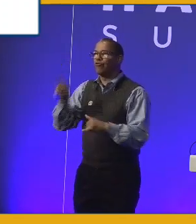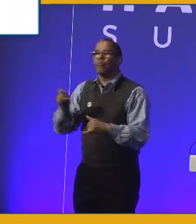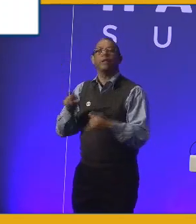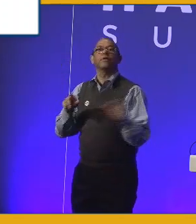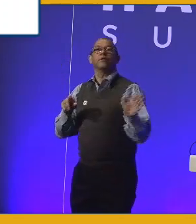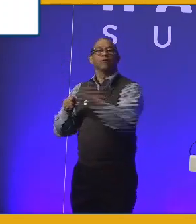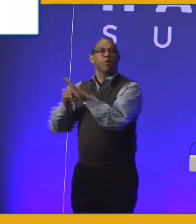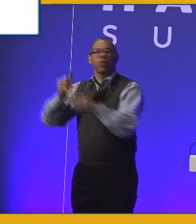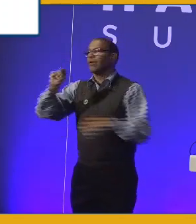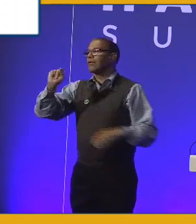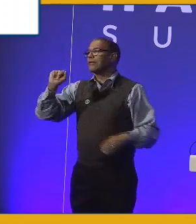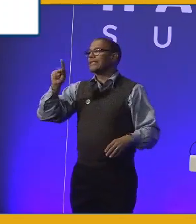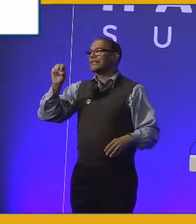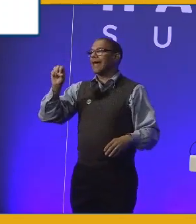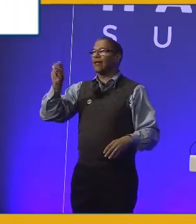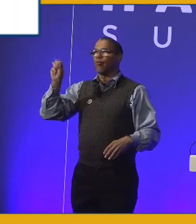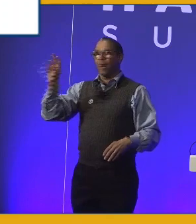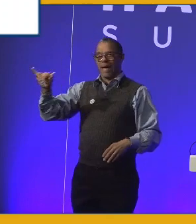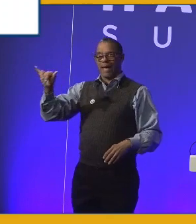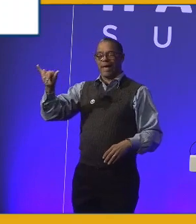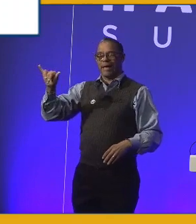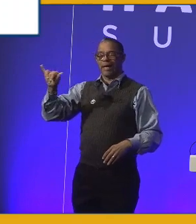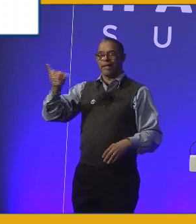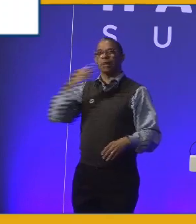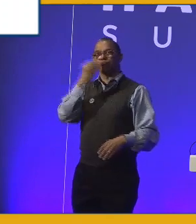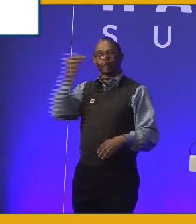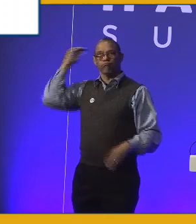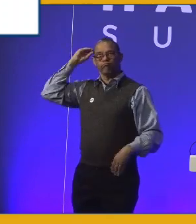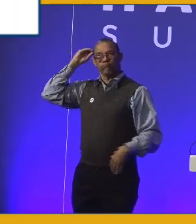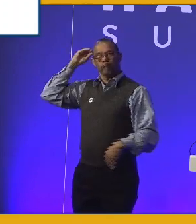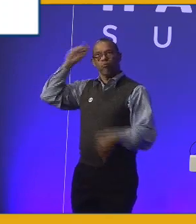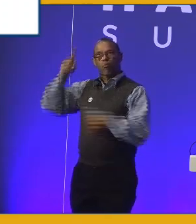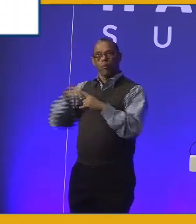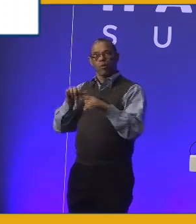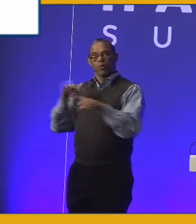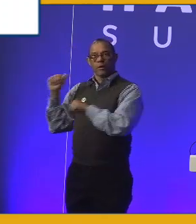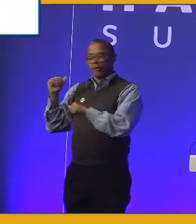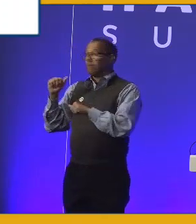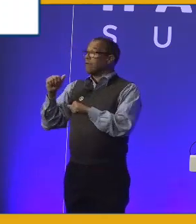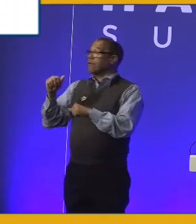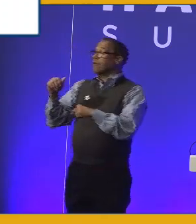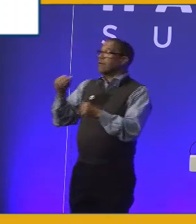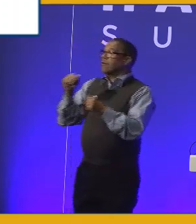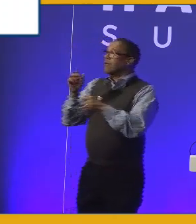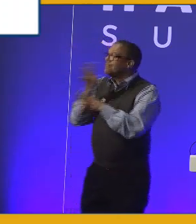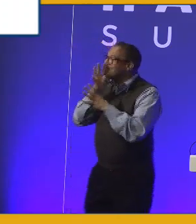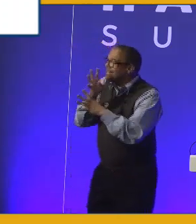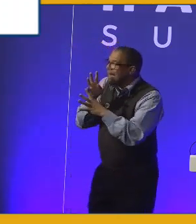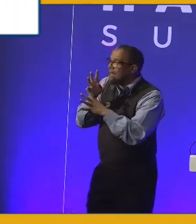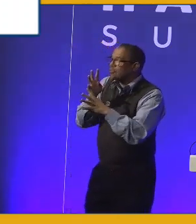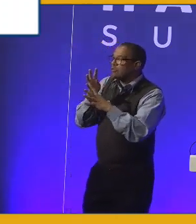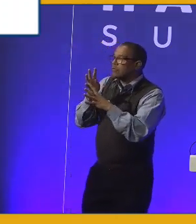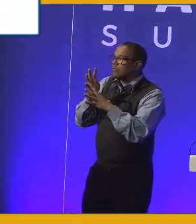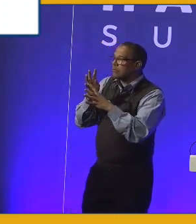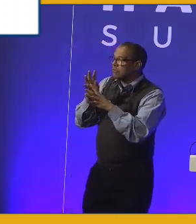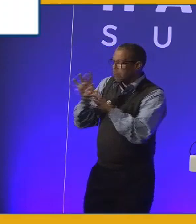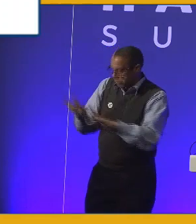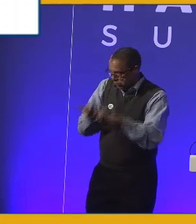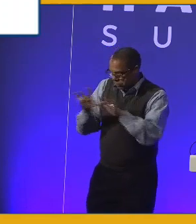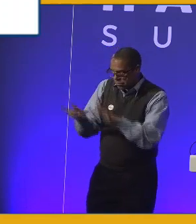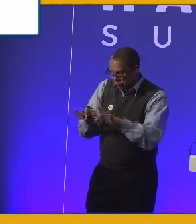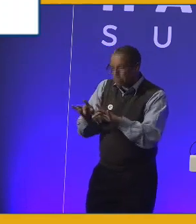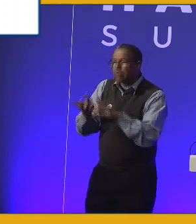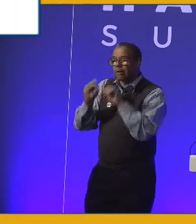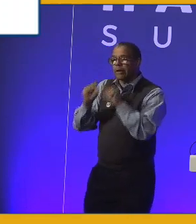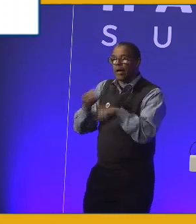session like this. When Lee saw that dictation could be on her home device, as well as her work device, as somebody with Parkinson's, she just immediately went, I'll be